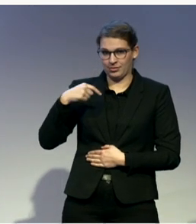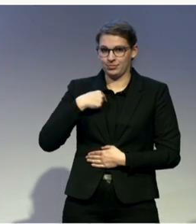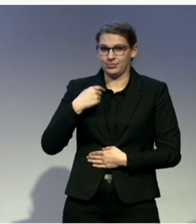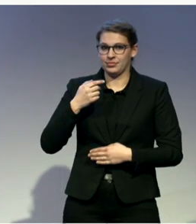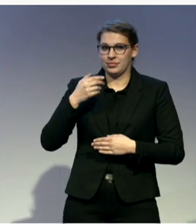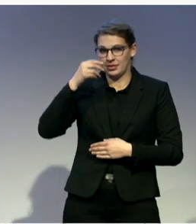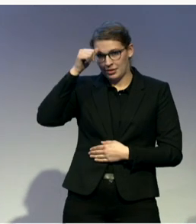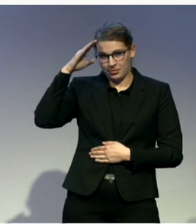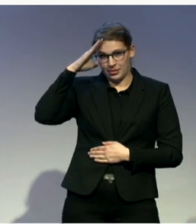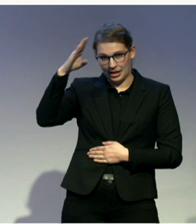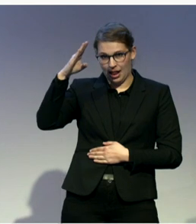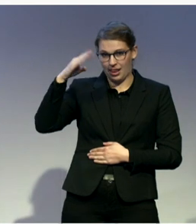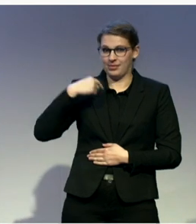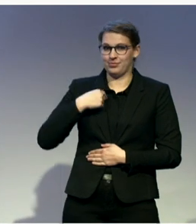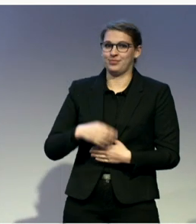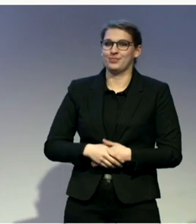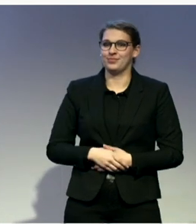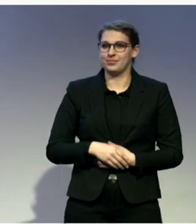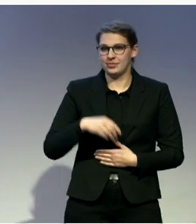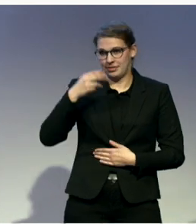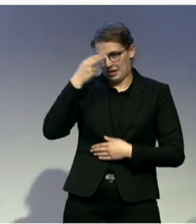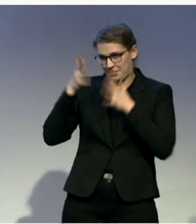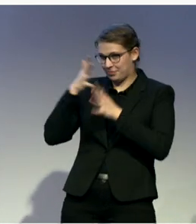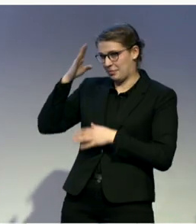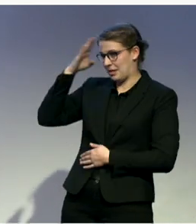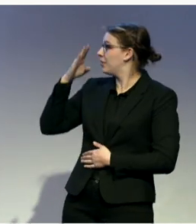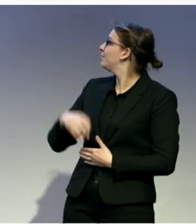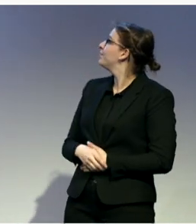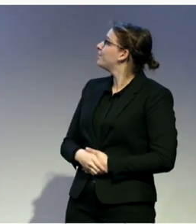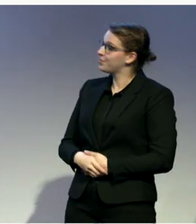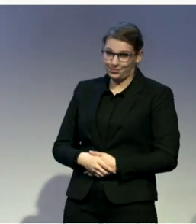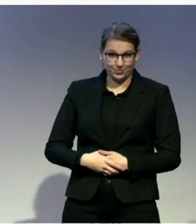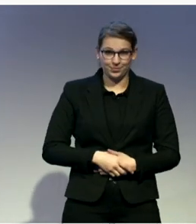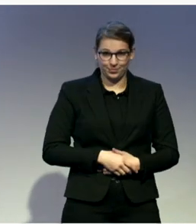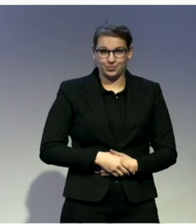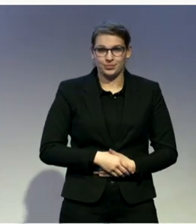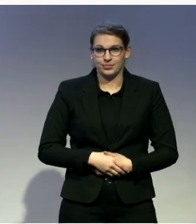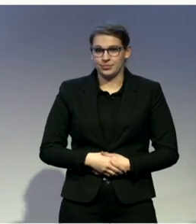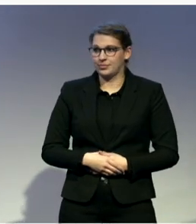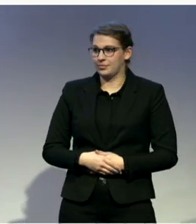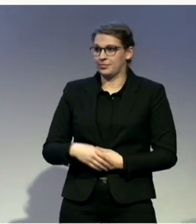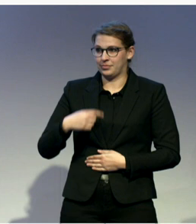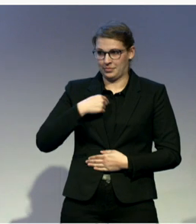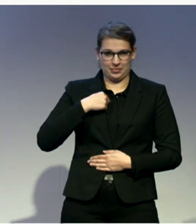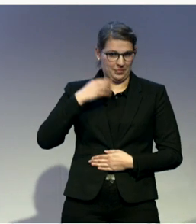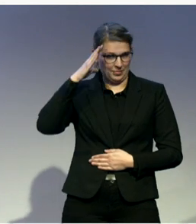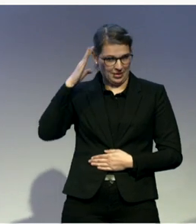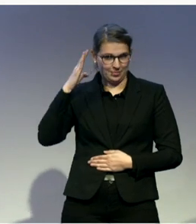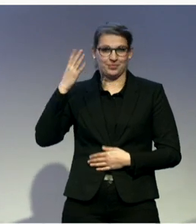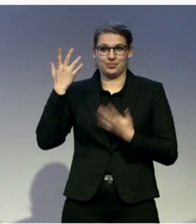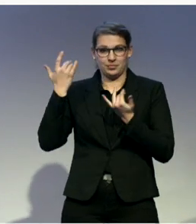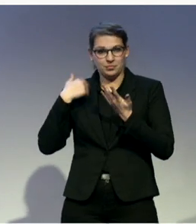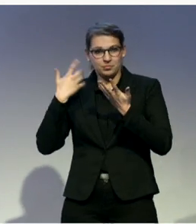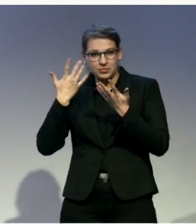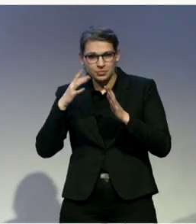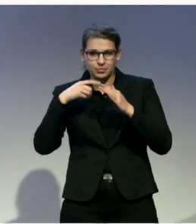that I was given by my workers. I can tell you that when I come home and tell them that this is my name, my kids crack up because they don't really understand